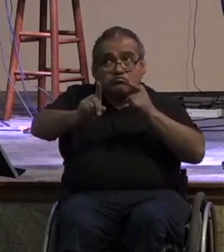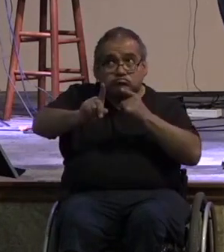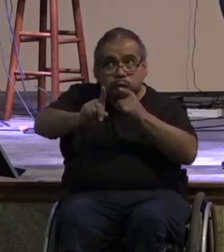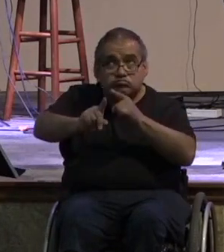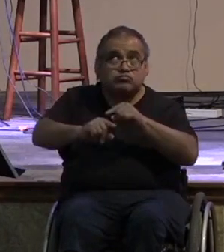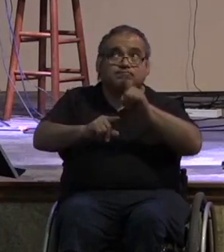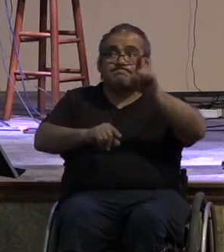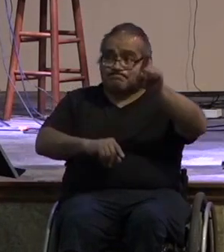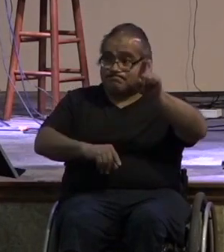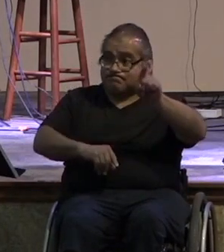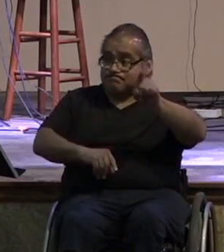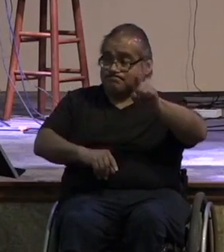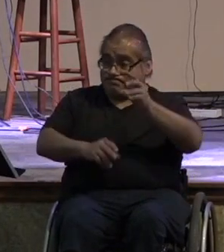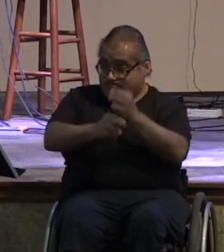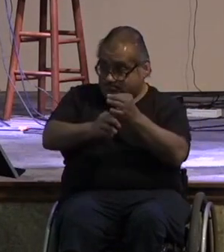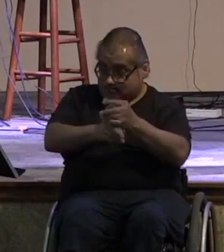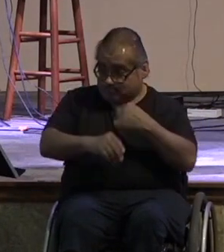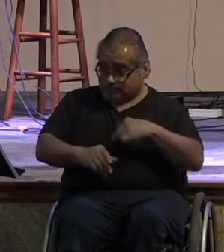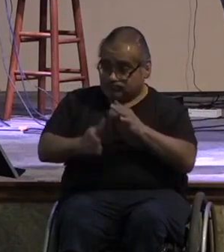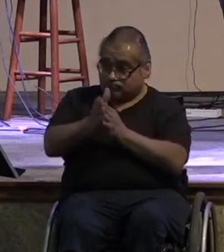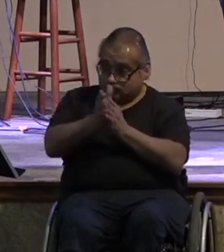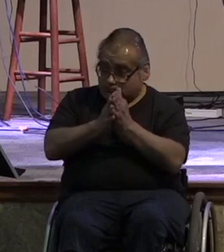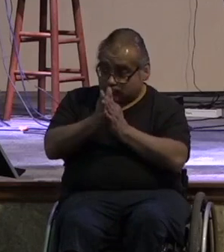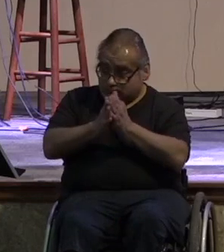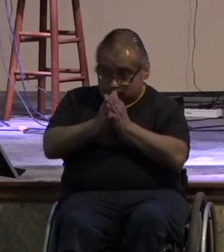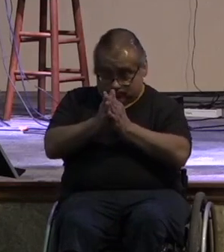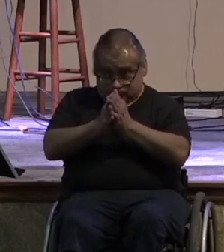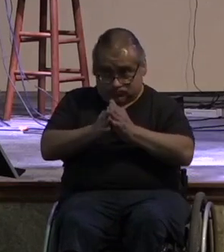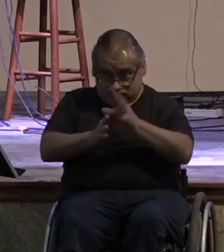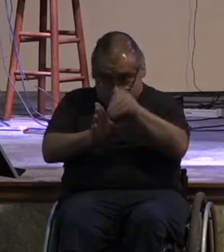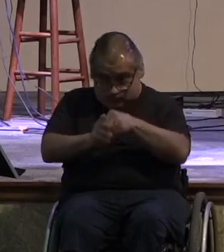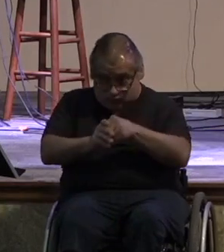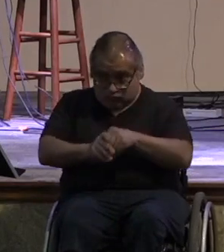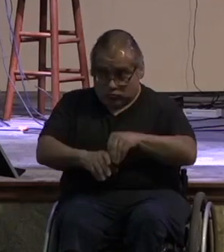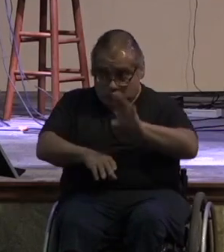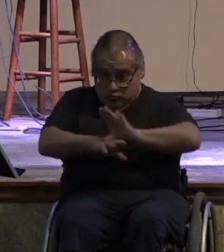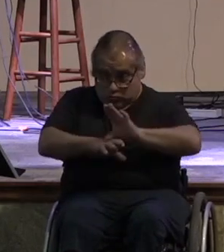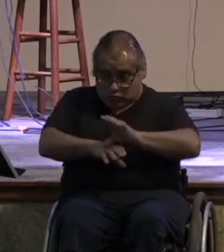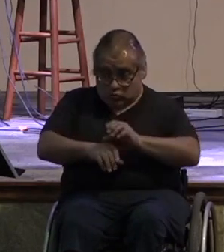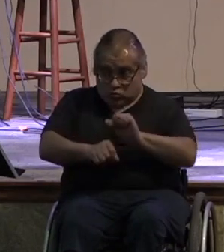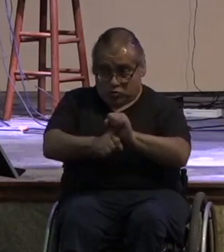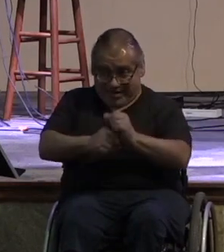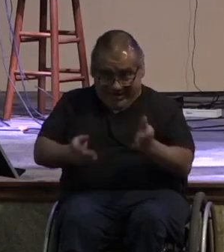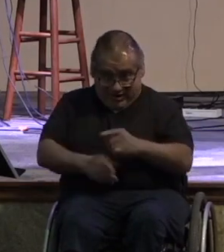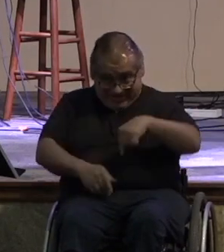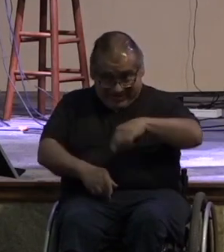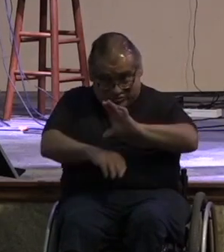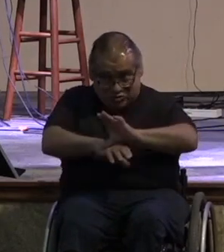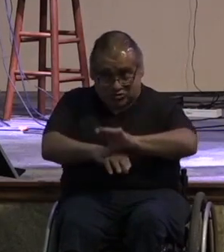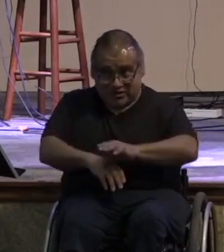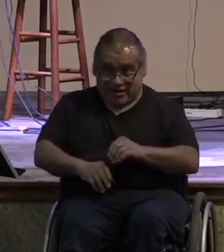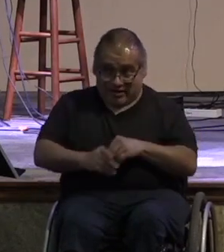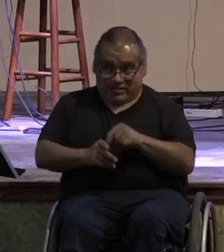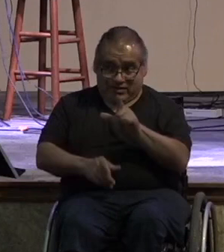is going to support this mission that we have corporately as the church gathered here in frontier church carbon valley have decided to